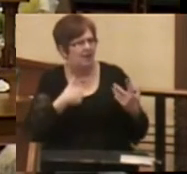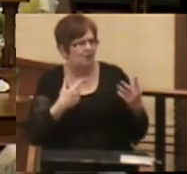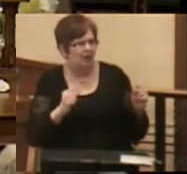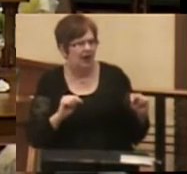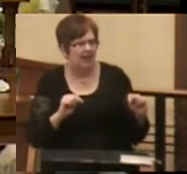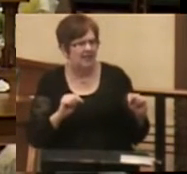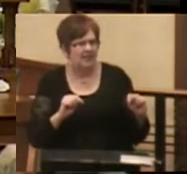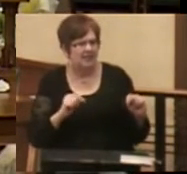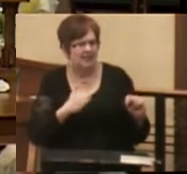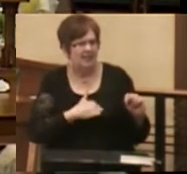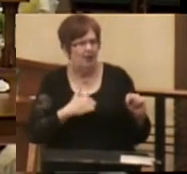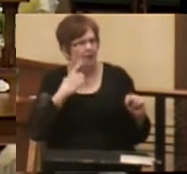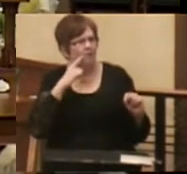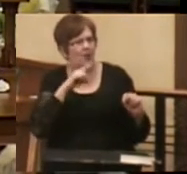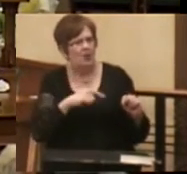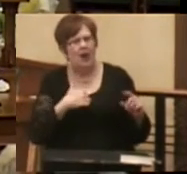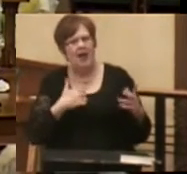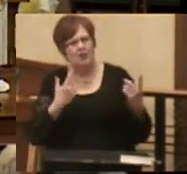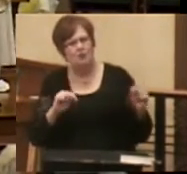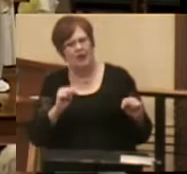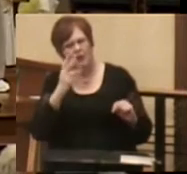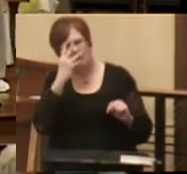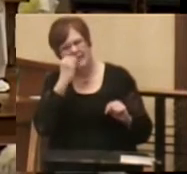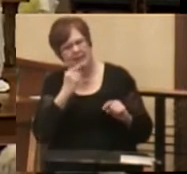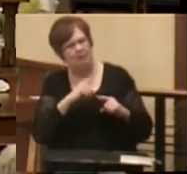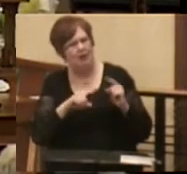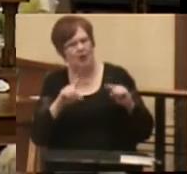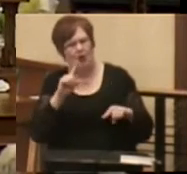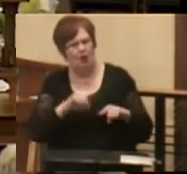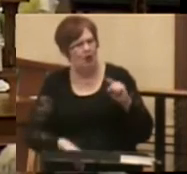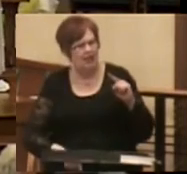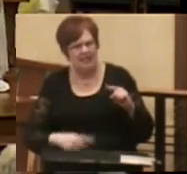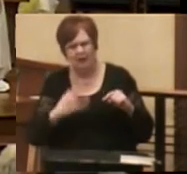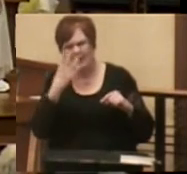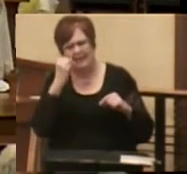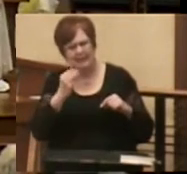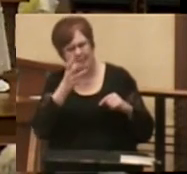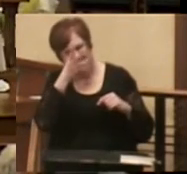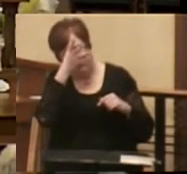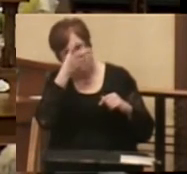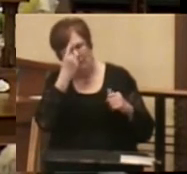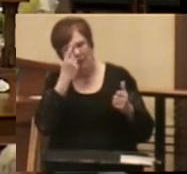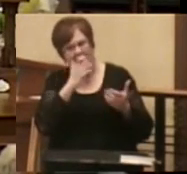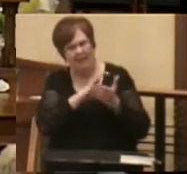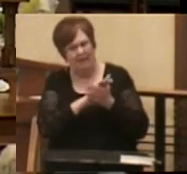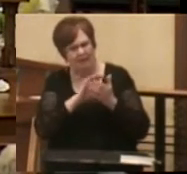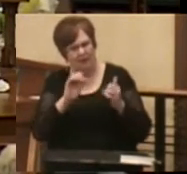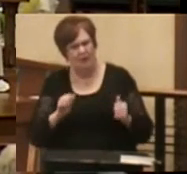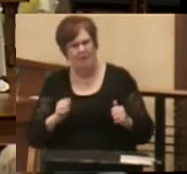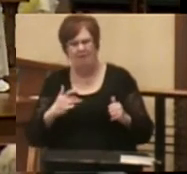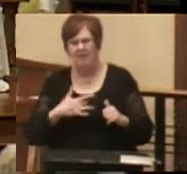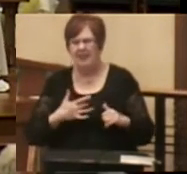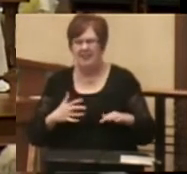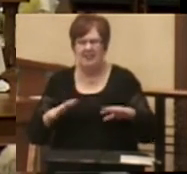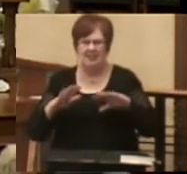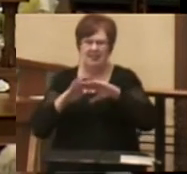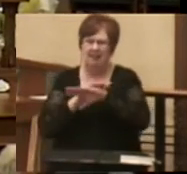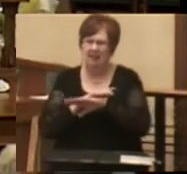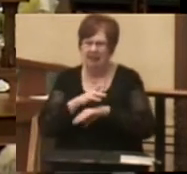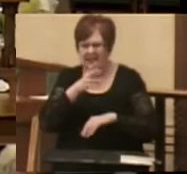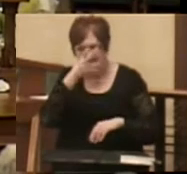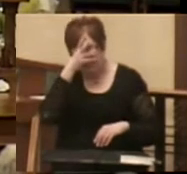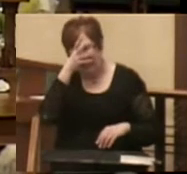was sorry for you, and I tried to go to sleep, but I couldn't go to sleep. Daddy, did you ever believe it could be so dark? Daddy,